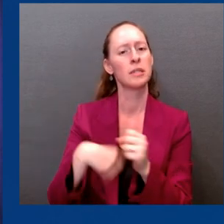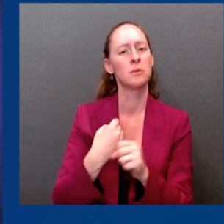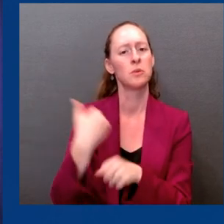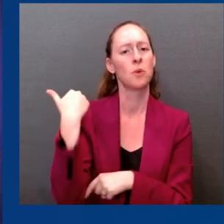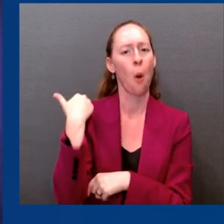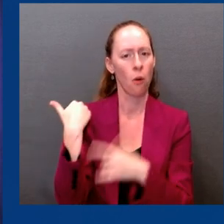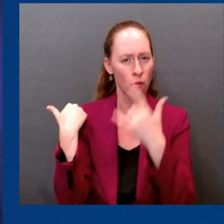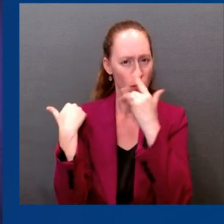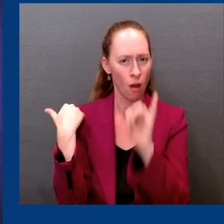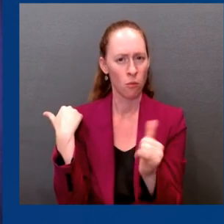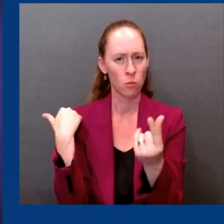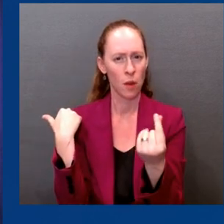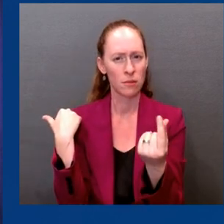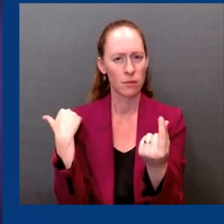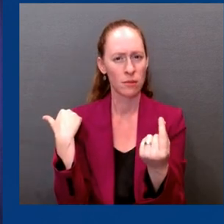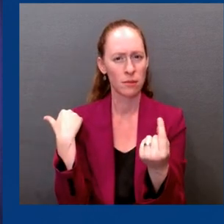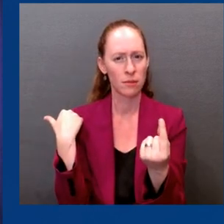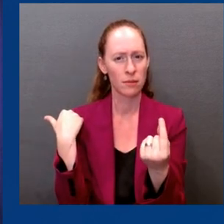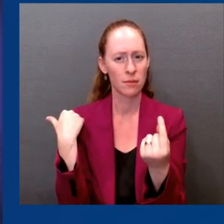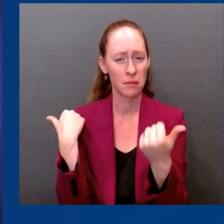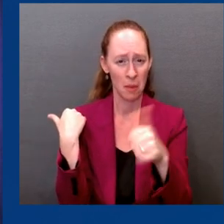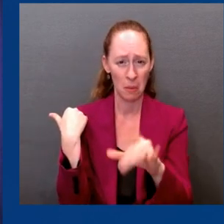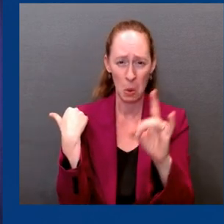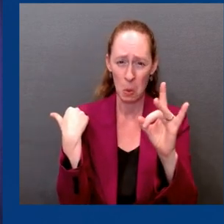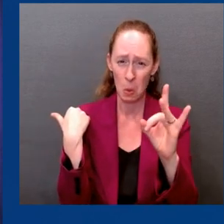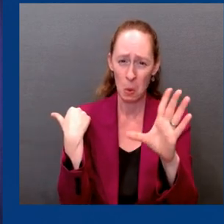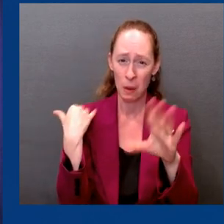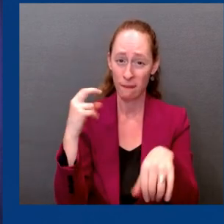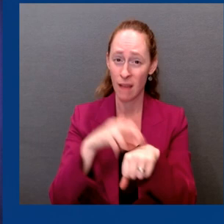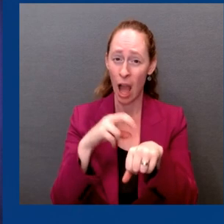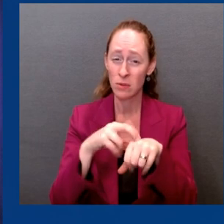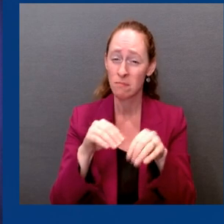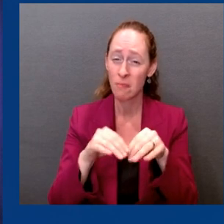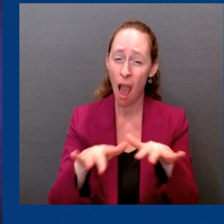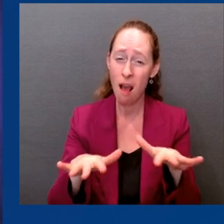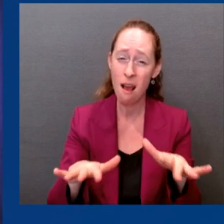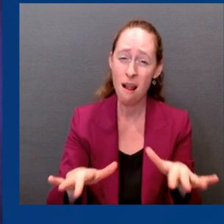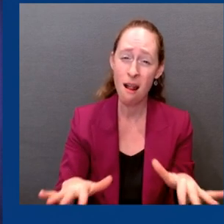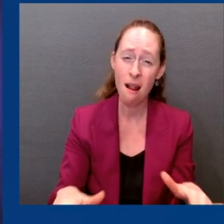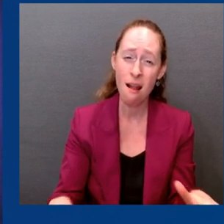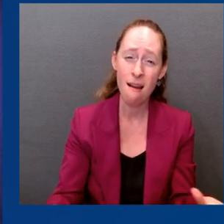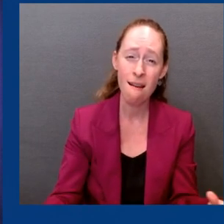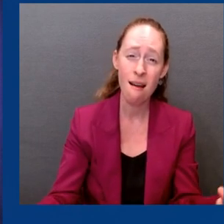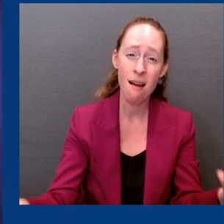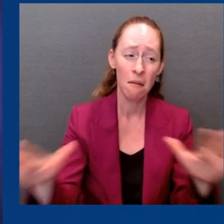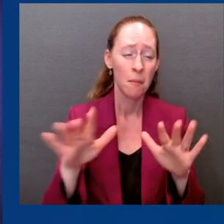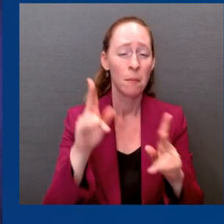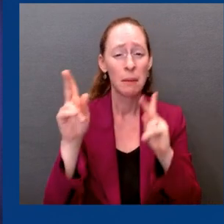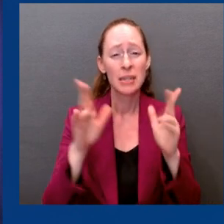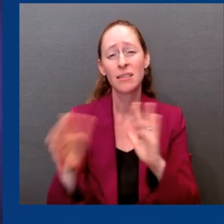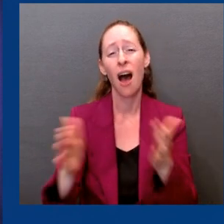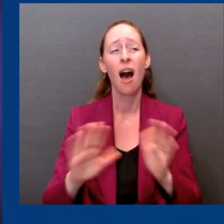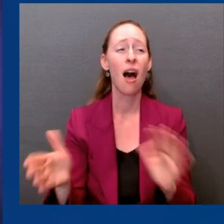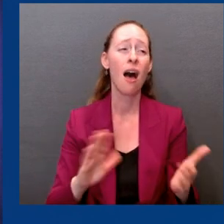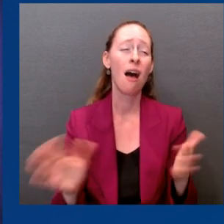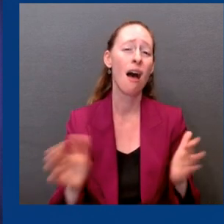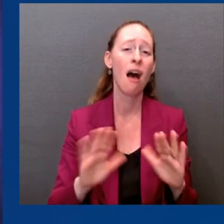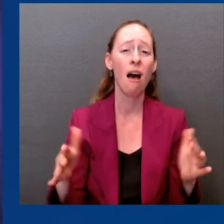day. We now have all of the capability to prevent, I believe, essentially all of those tests.